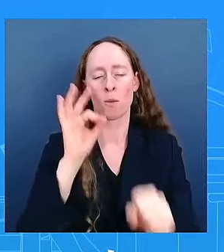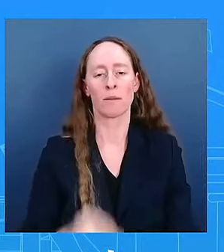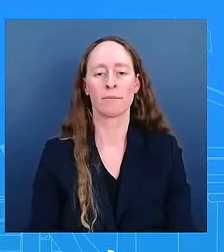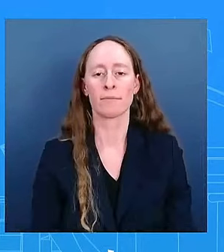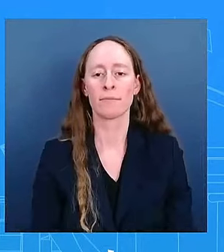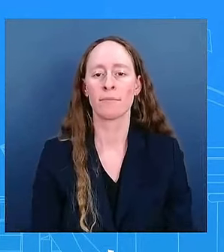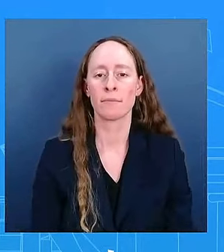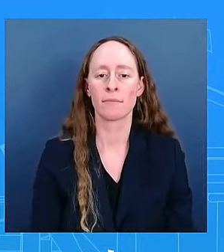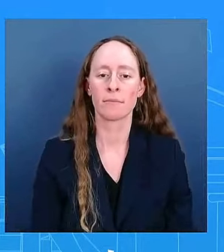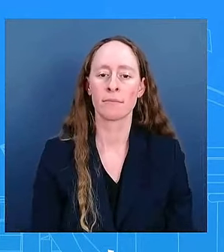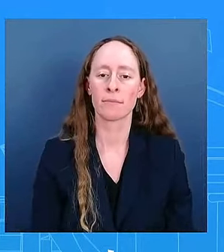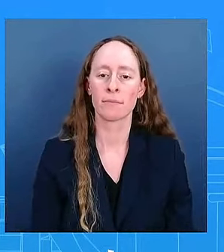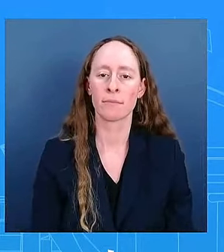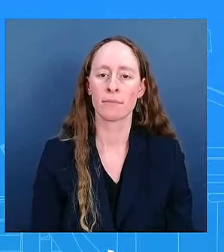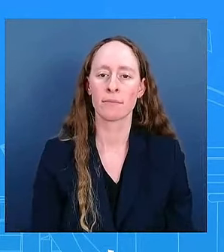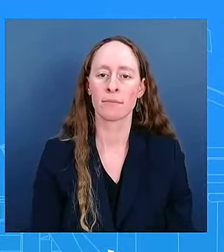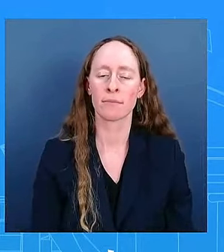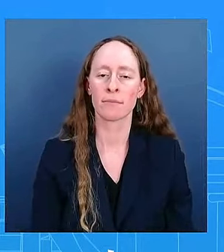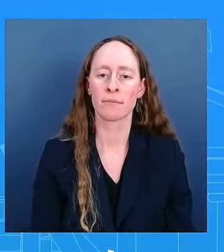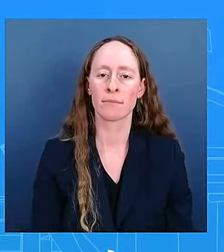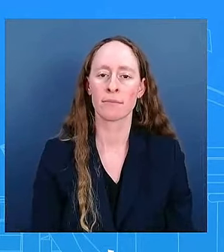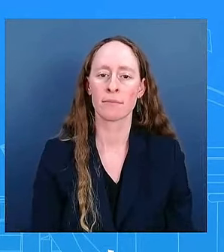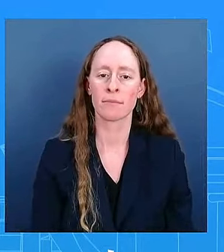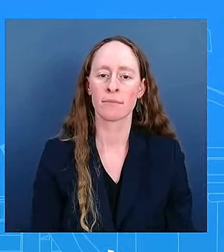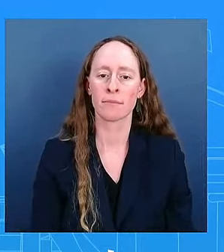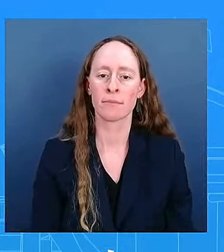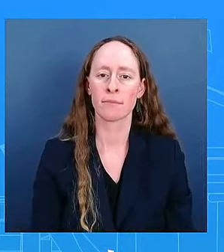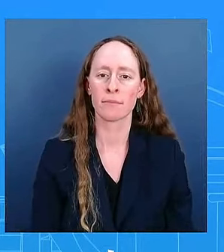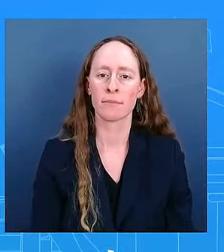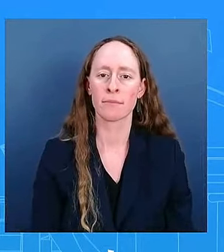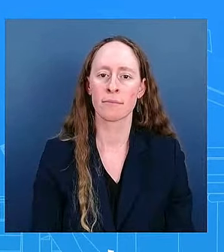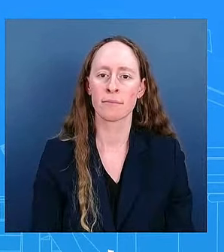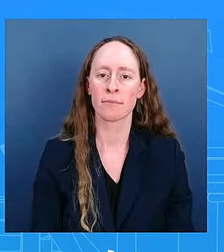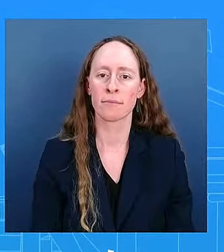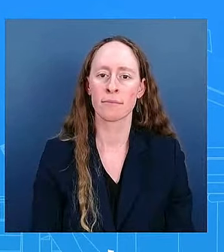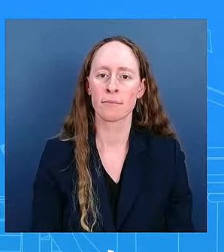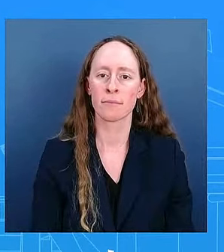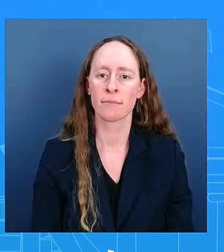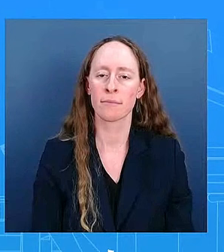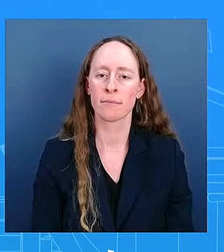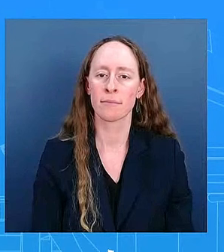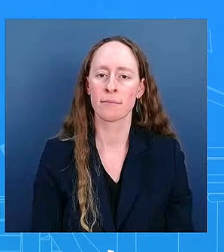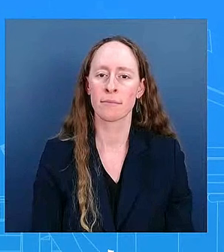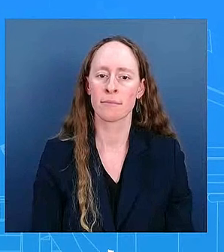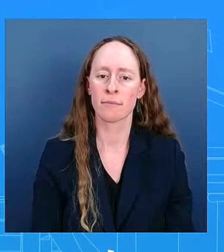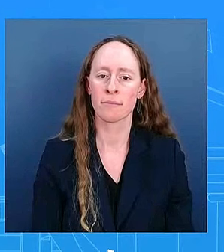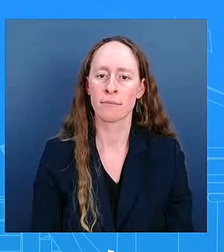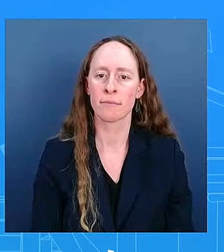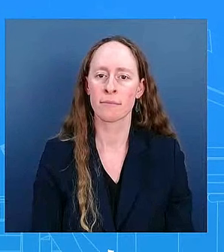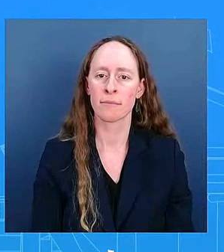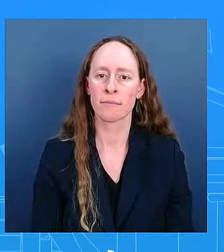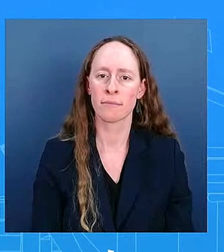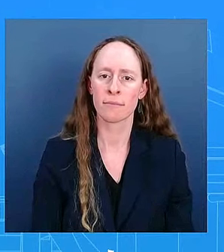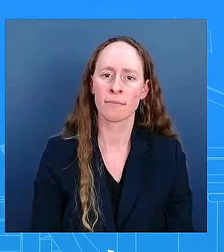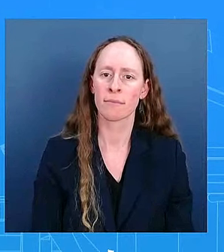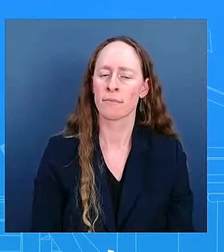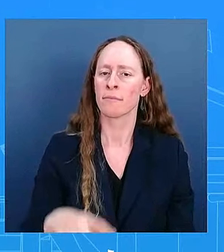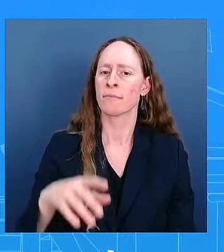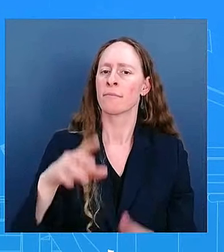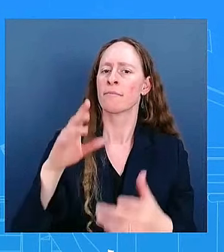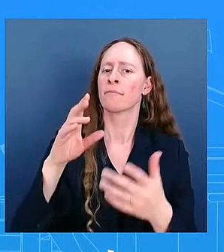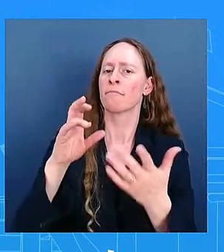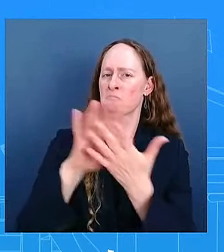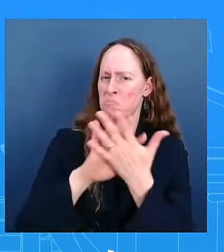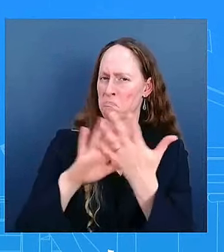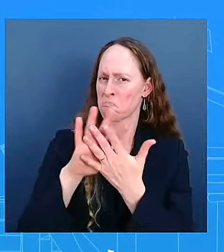North Carolina woman killed in Cabo, Mexico, in 2022 after a physical assault called on video while vacationing with people she